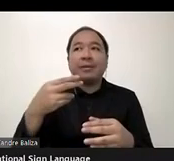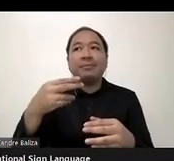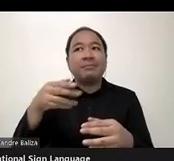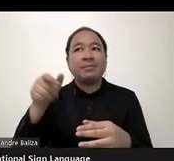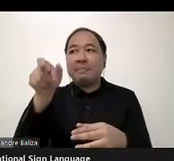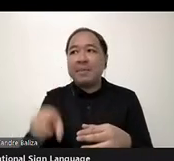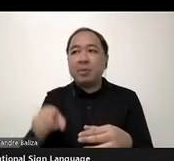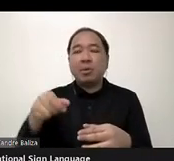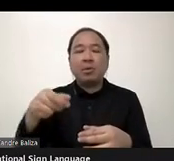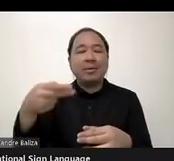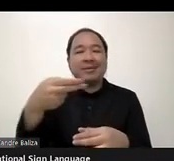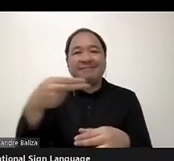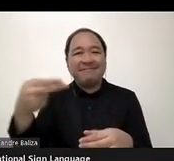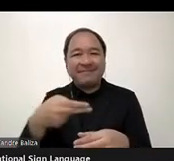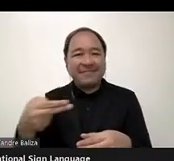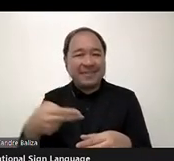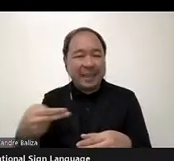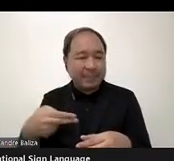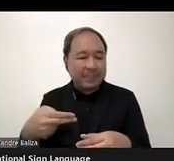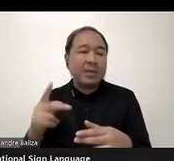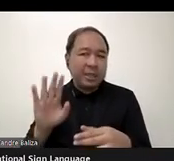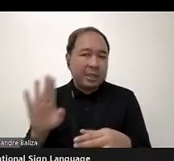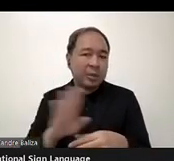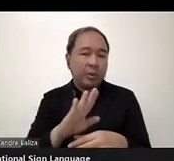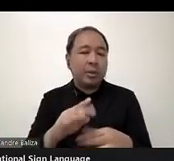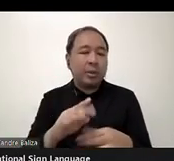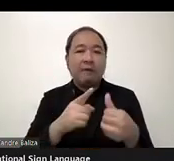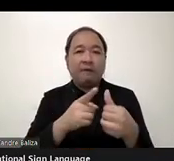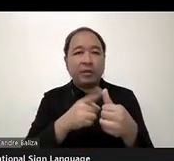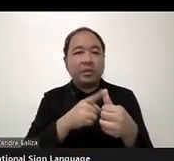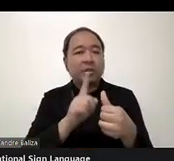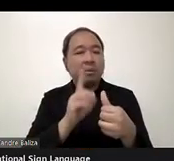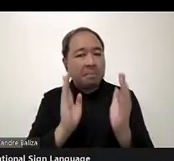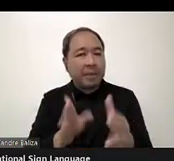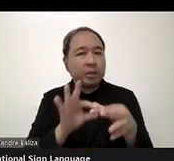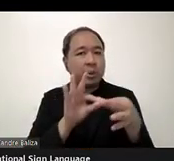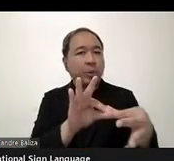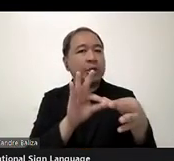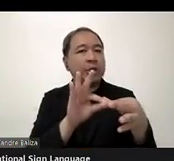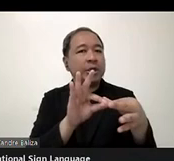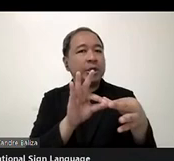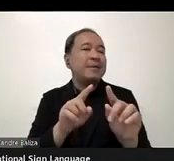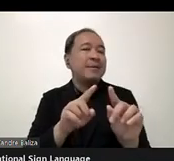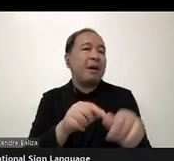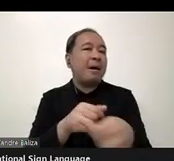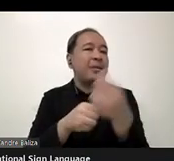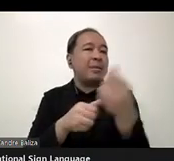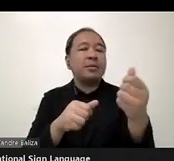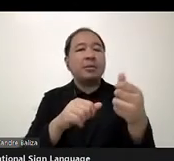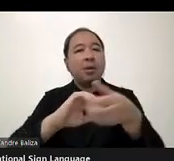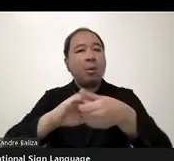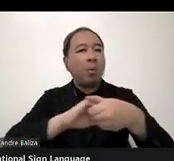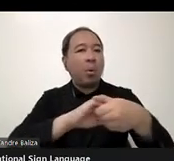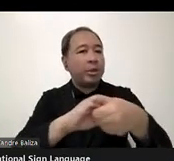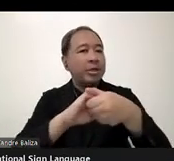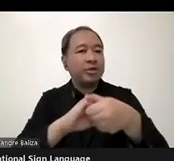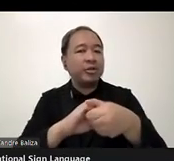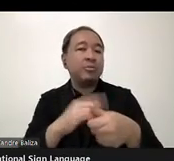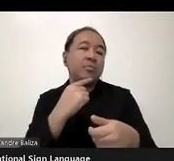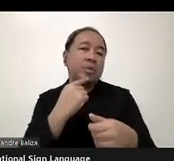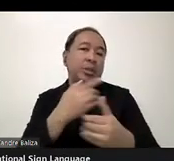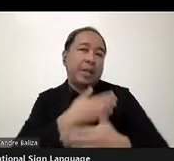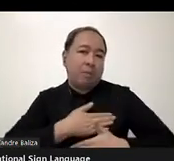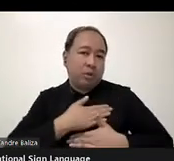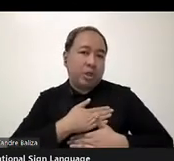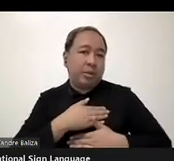one, uh, we do need to coordinate with other organizations, and I really appreciate, uh, Ganela Aspring from